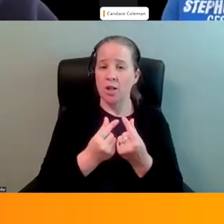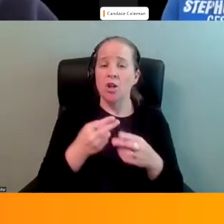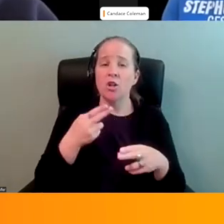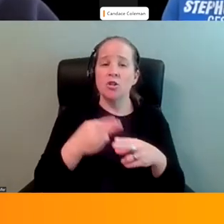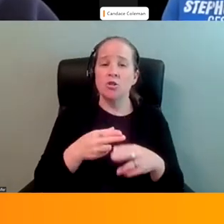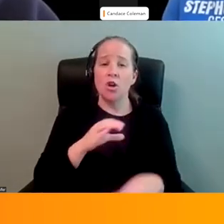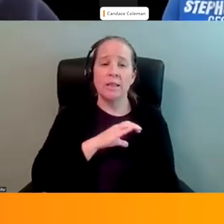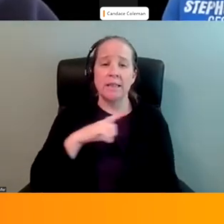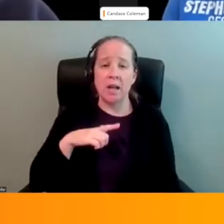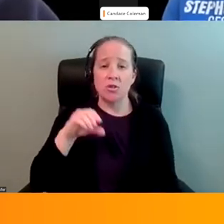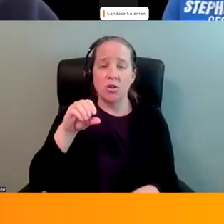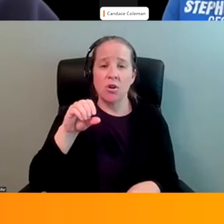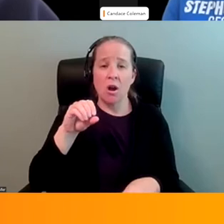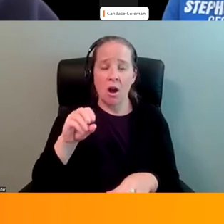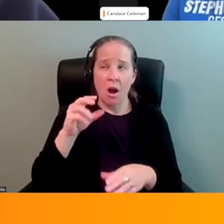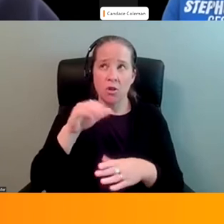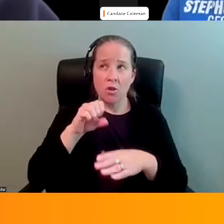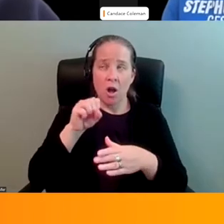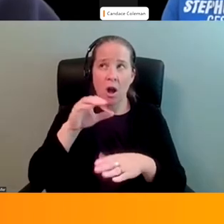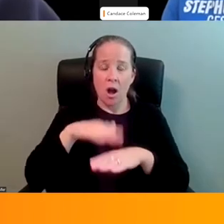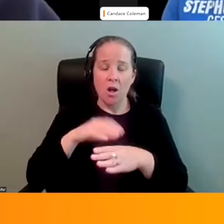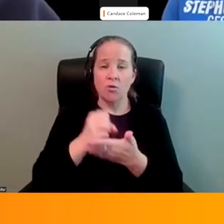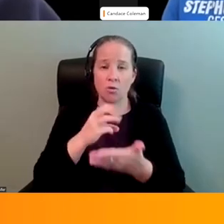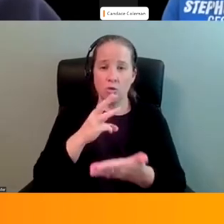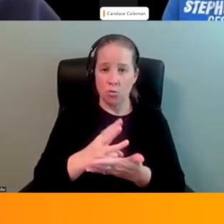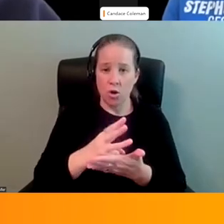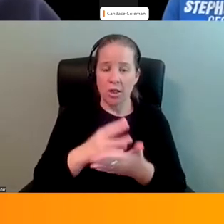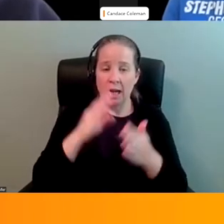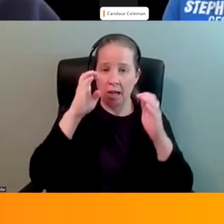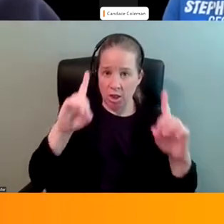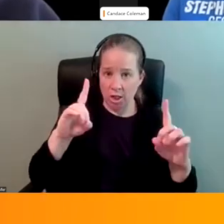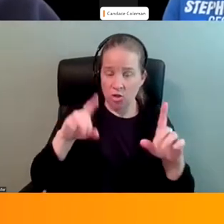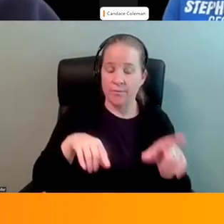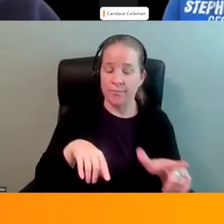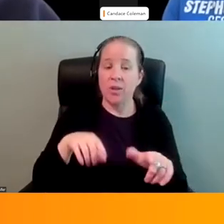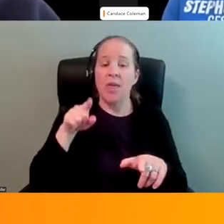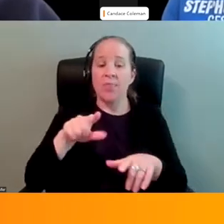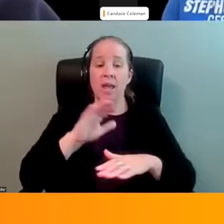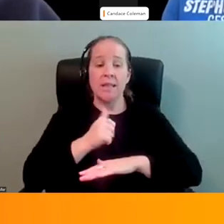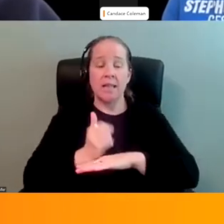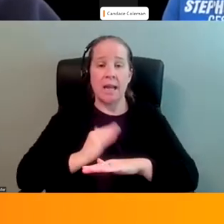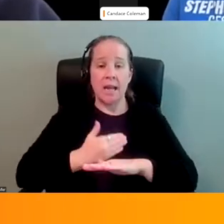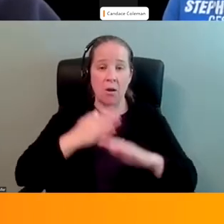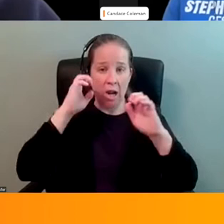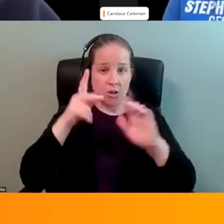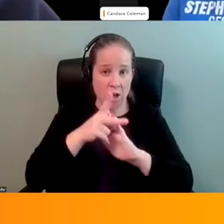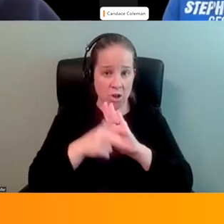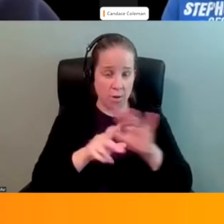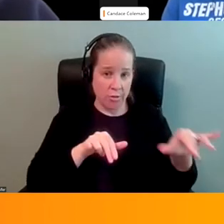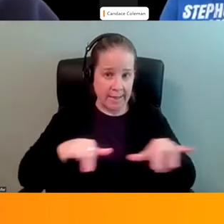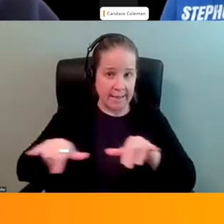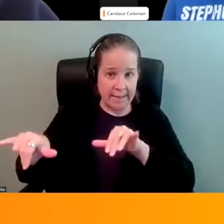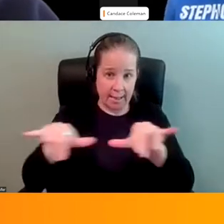Social Work Education or CSWE. And they set our educational policy and accreditation standards.